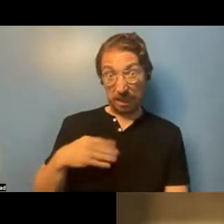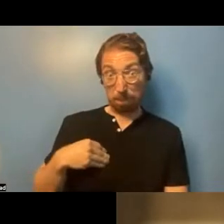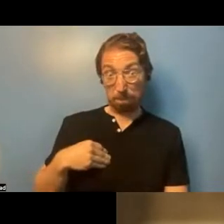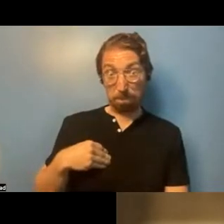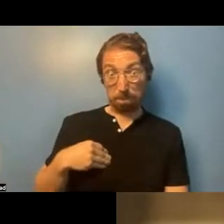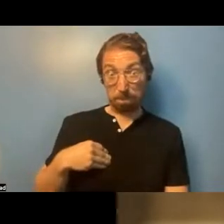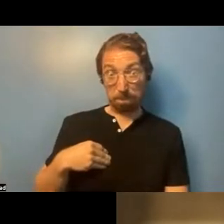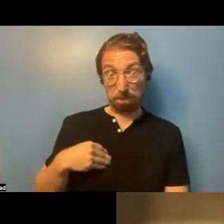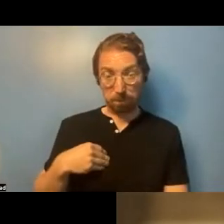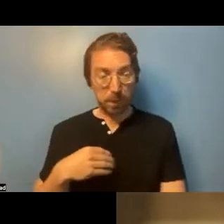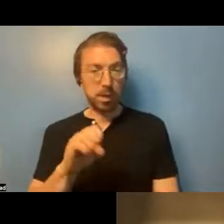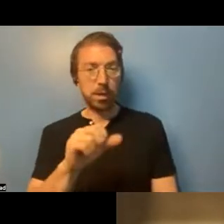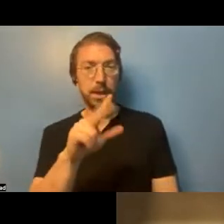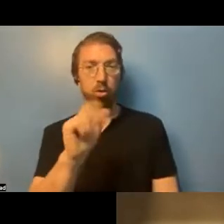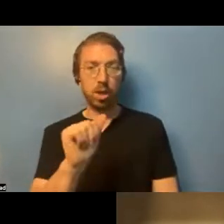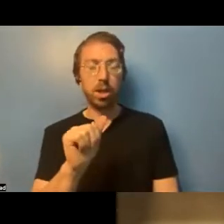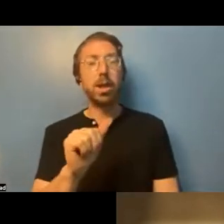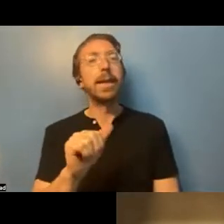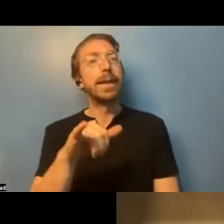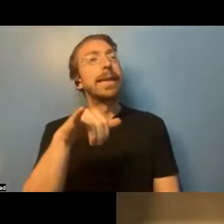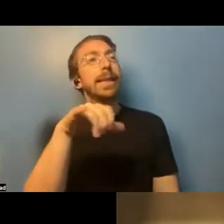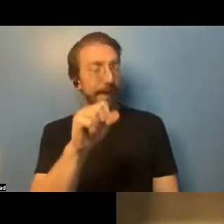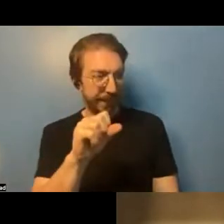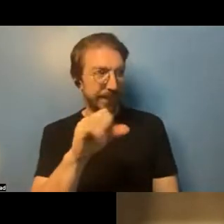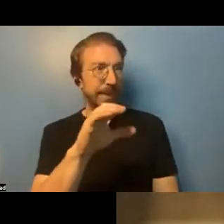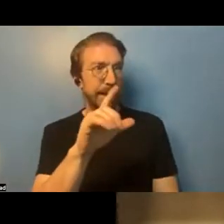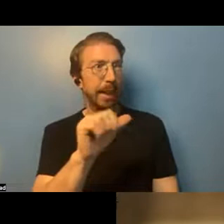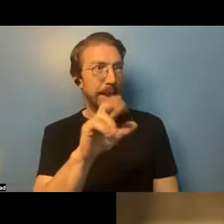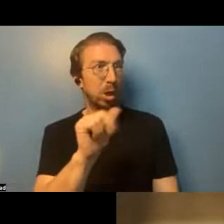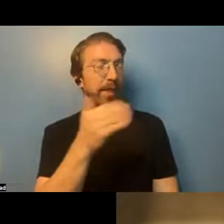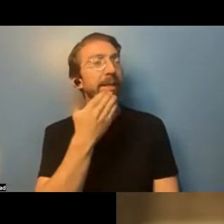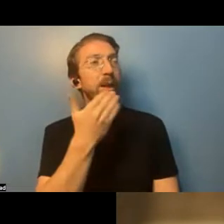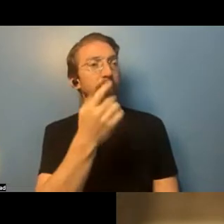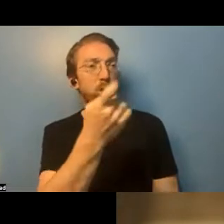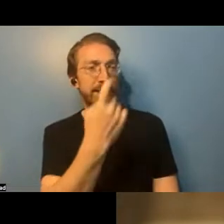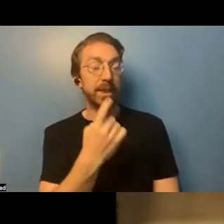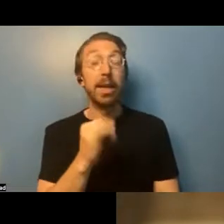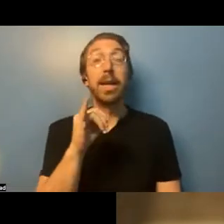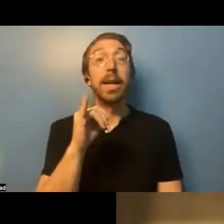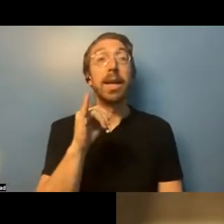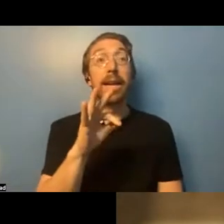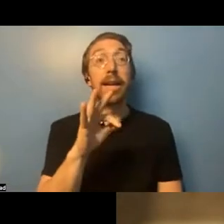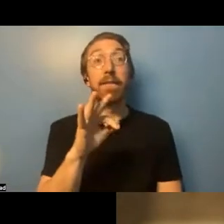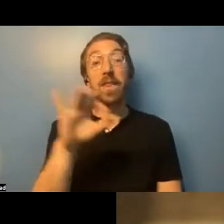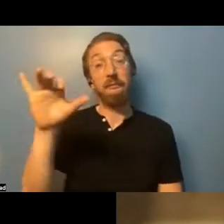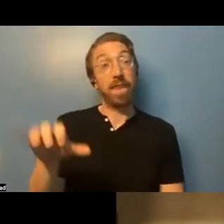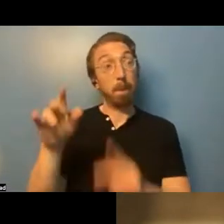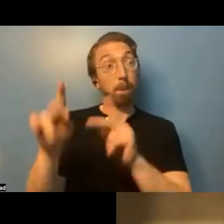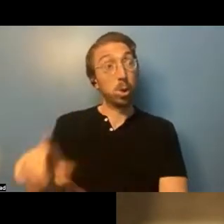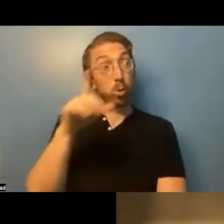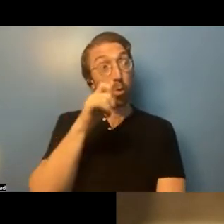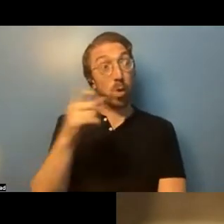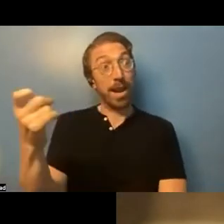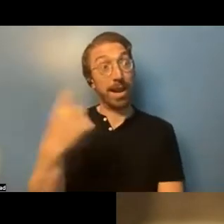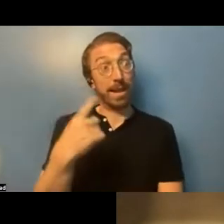asking. So I guess if the, the person asking the question is interested in similar presentations